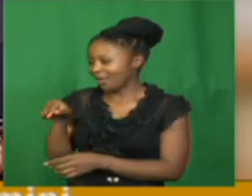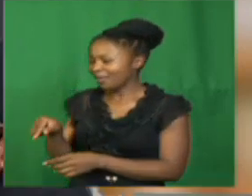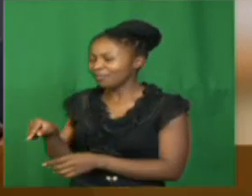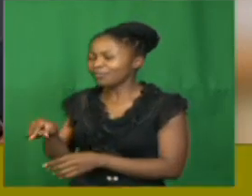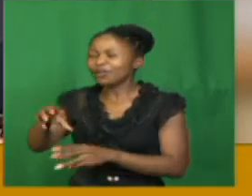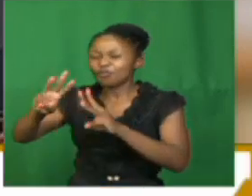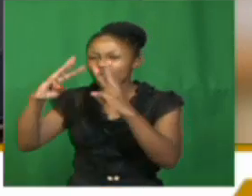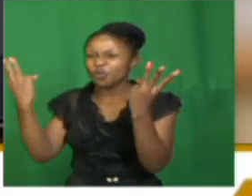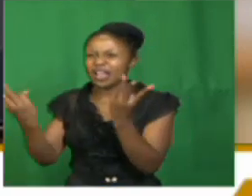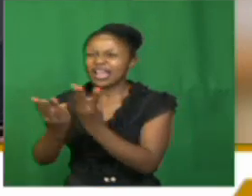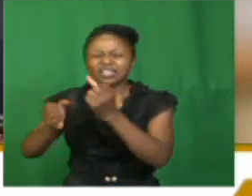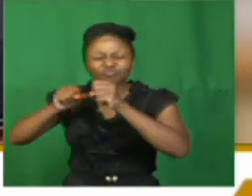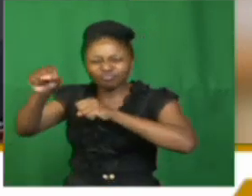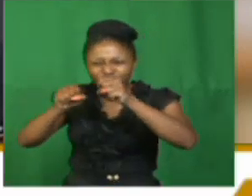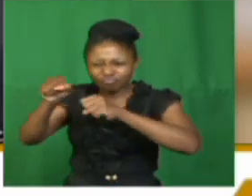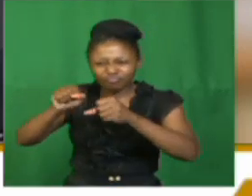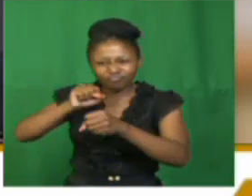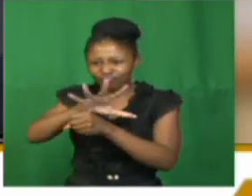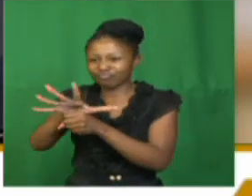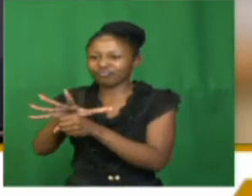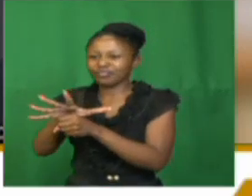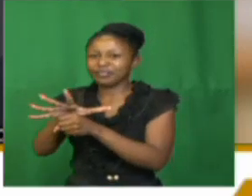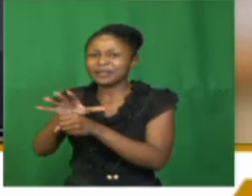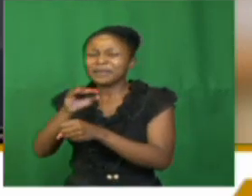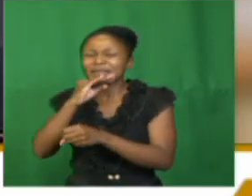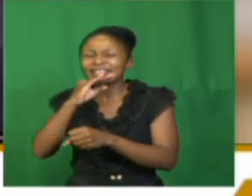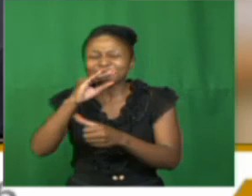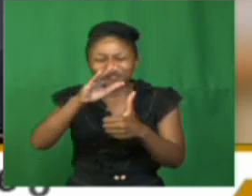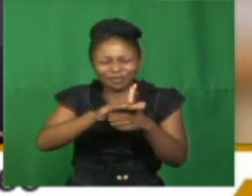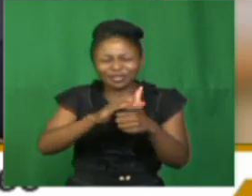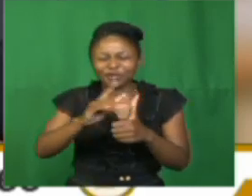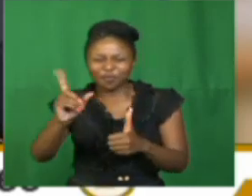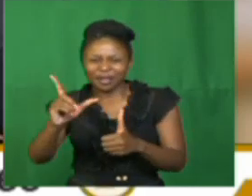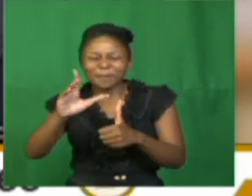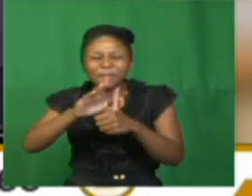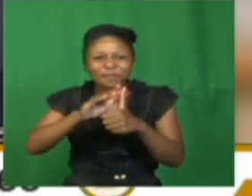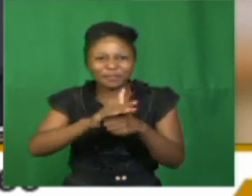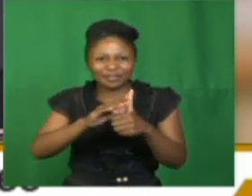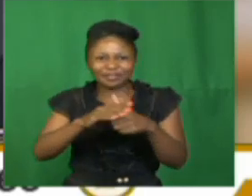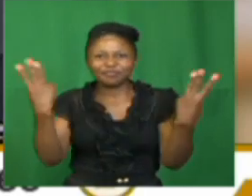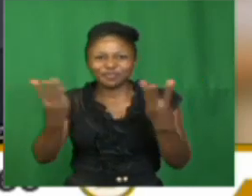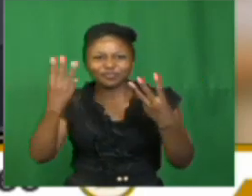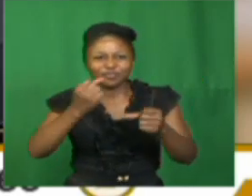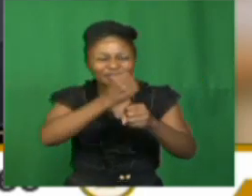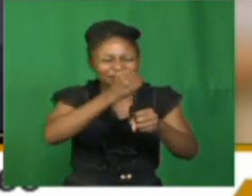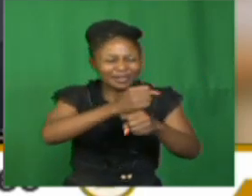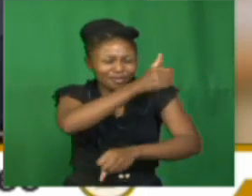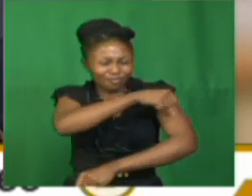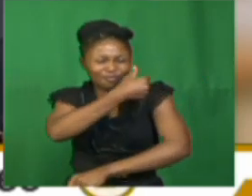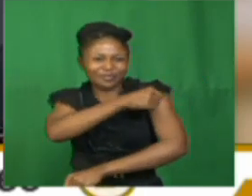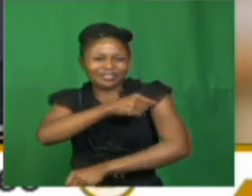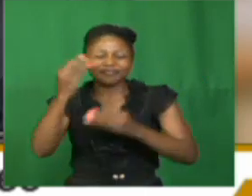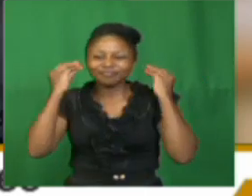to be at war with this virus, but what is important is the medical practitioners who are our heroes, who are in the front line of this